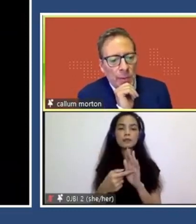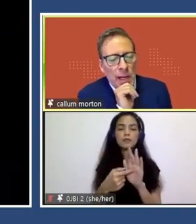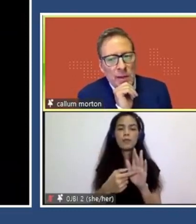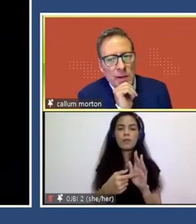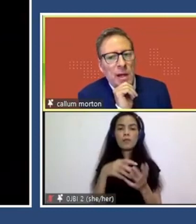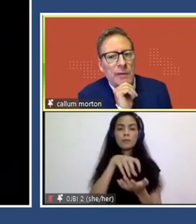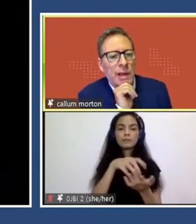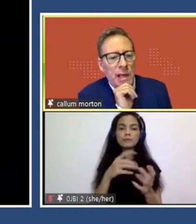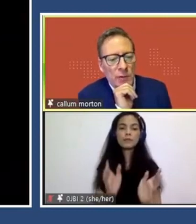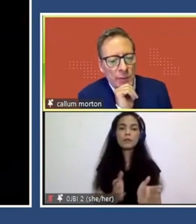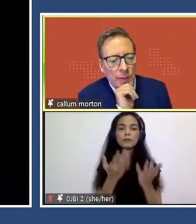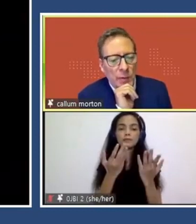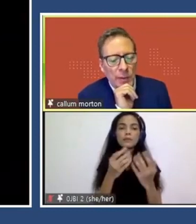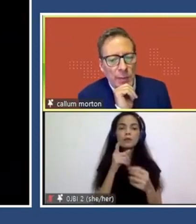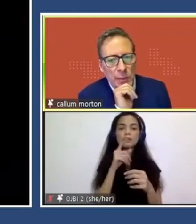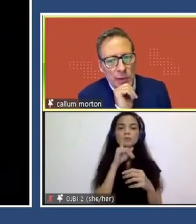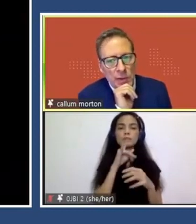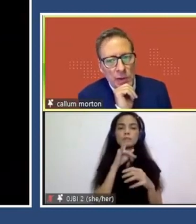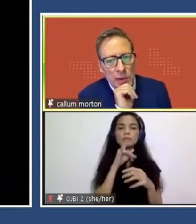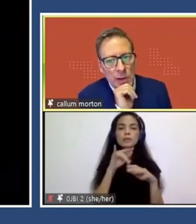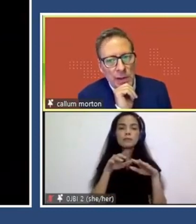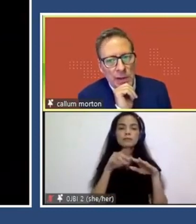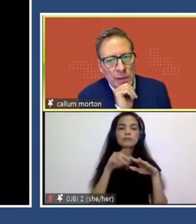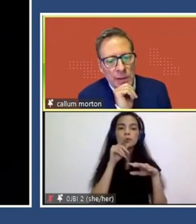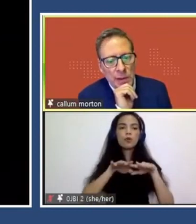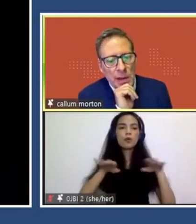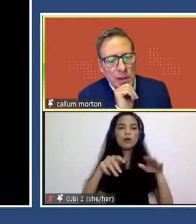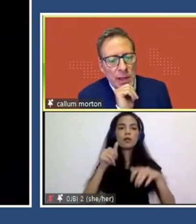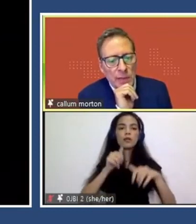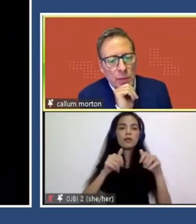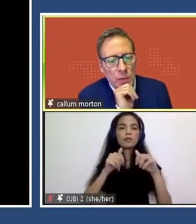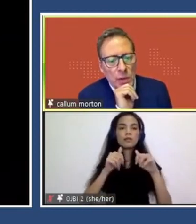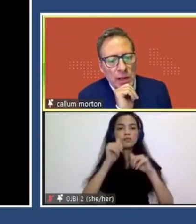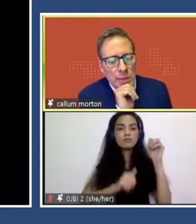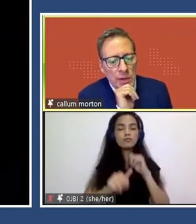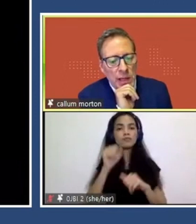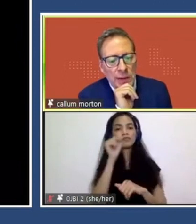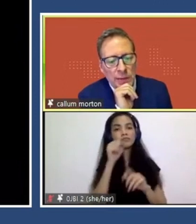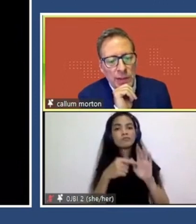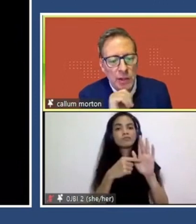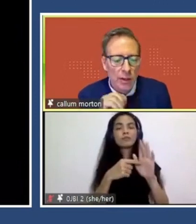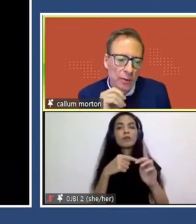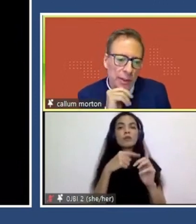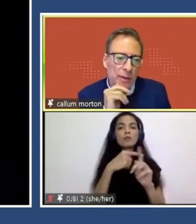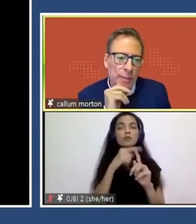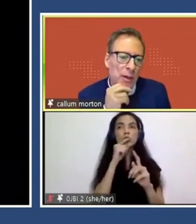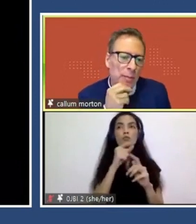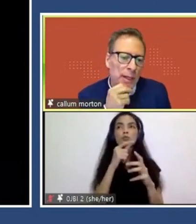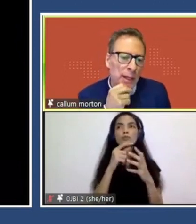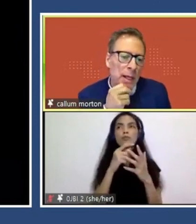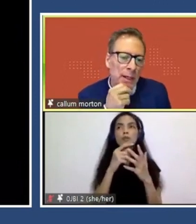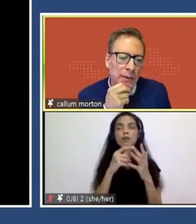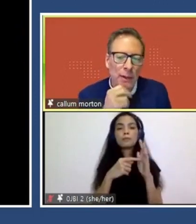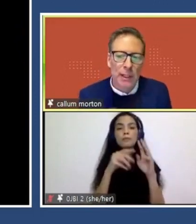that would act as a kind of stage for performance, but also as a, a space for exhibition and teaching. So it